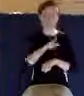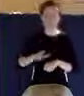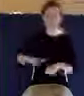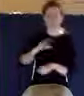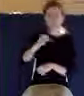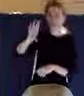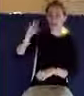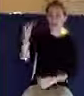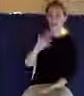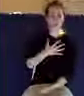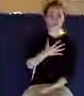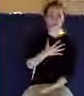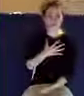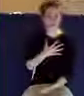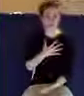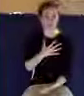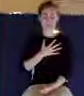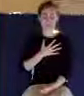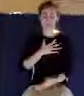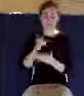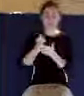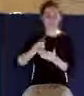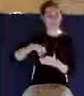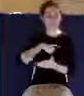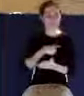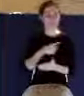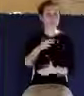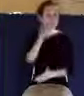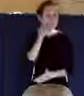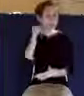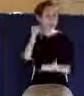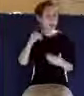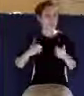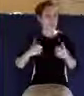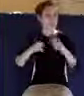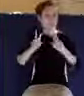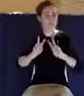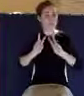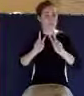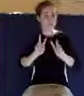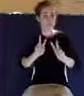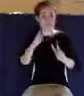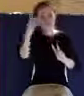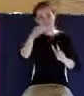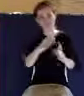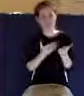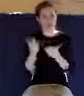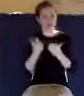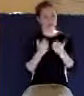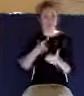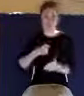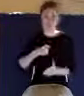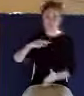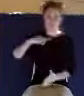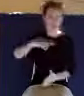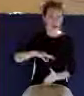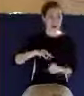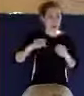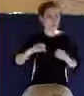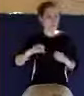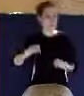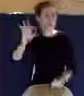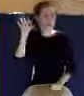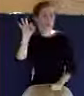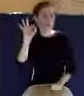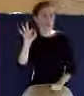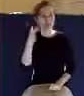his funeral service yesterday. It was a beautiful service. I had the privilege of preaching that service. And the one comfort that I have that